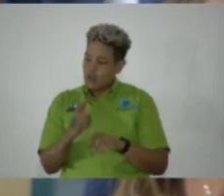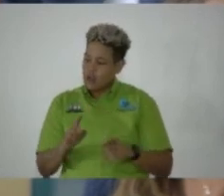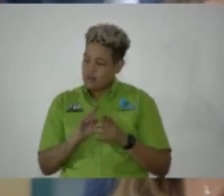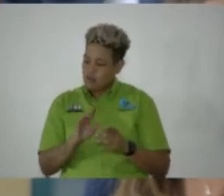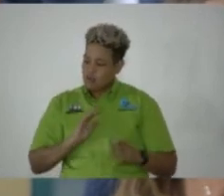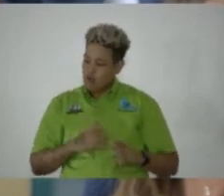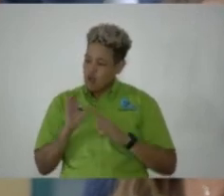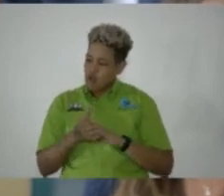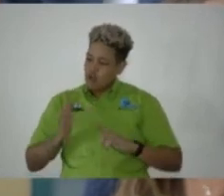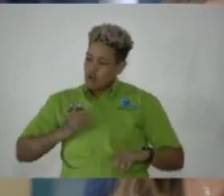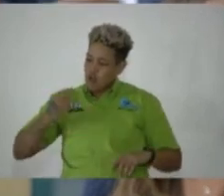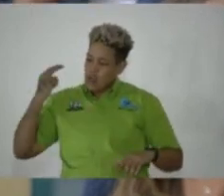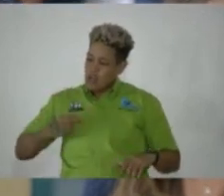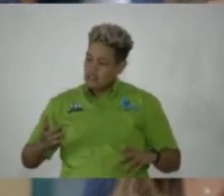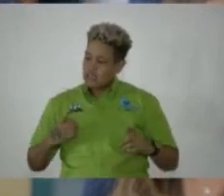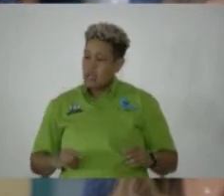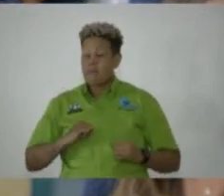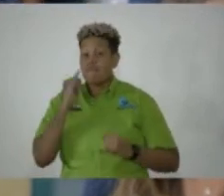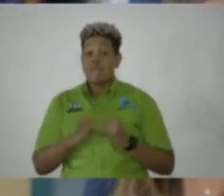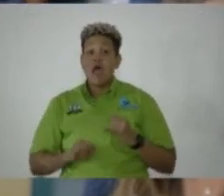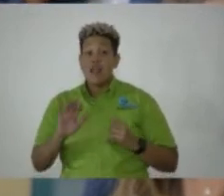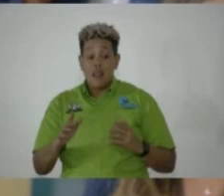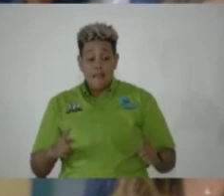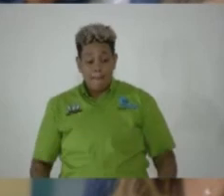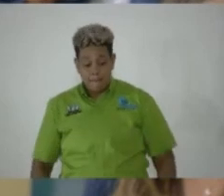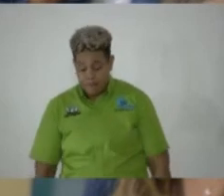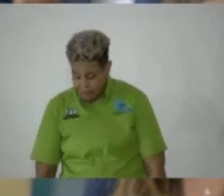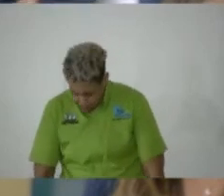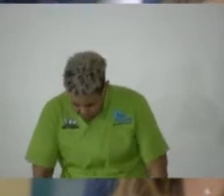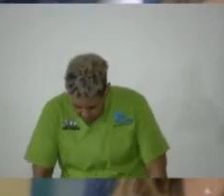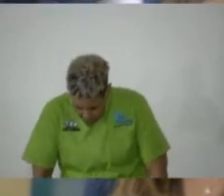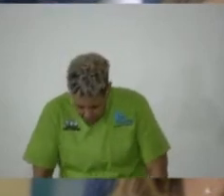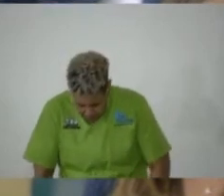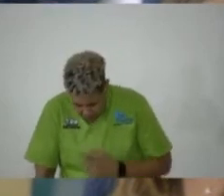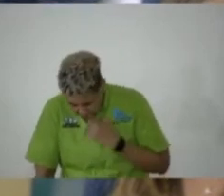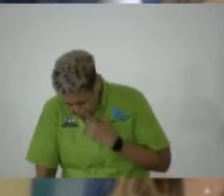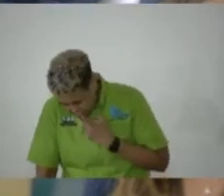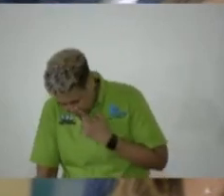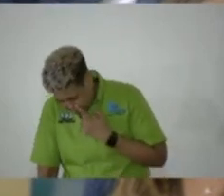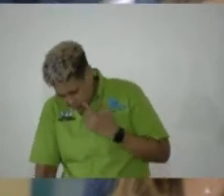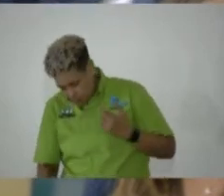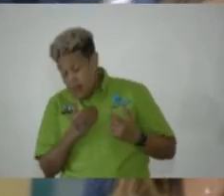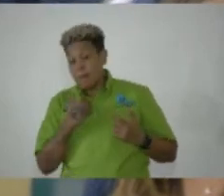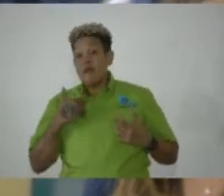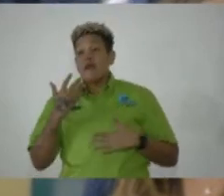to our culture and our heritage. Finally, the member